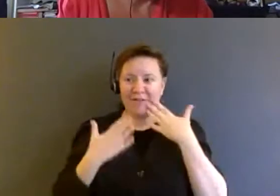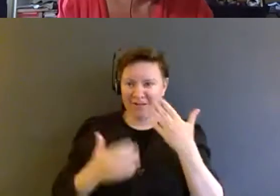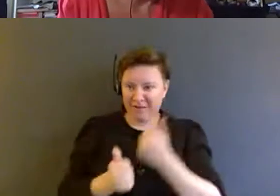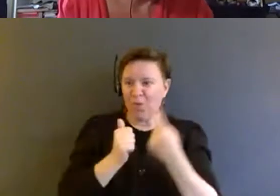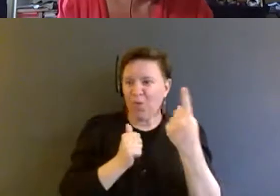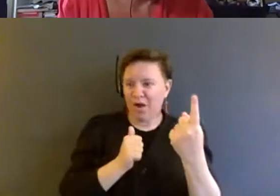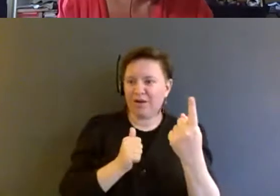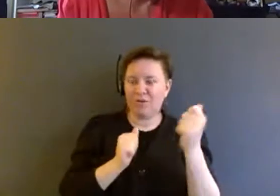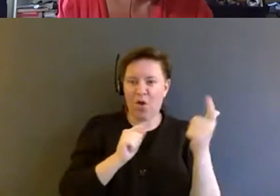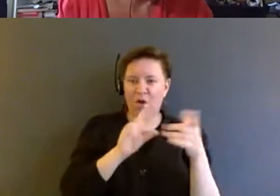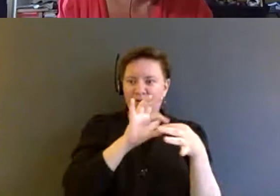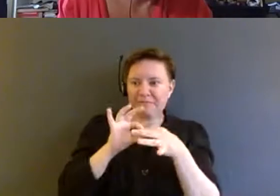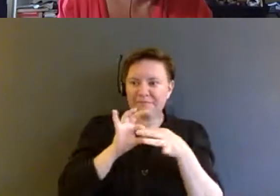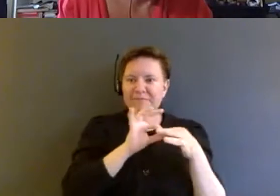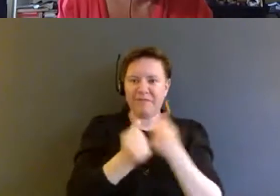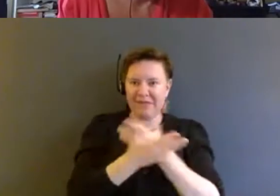logistics of this event together.